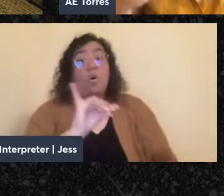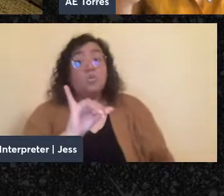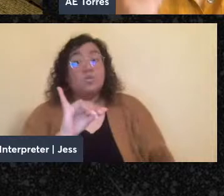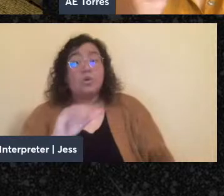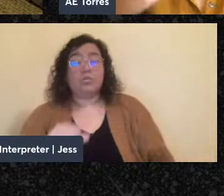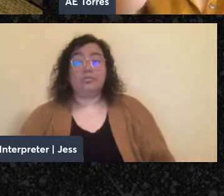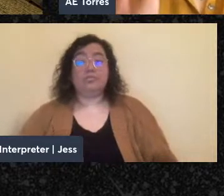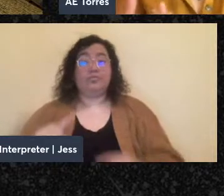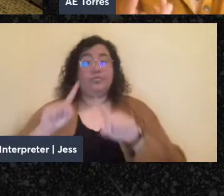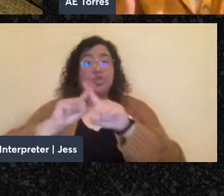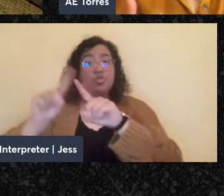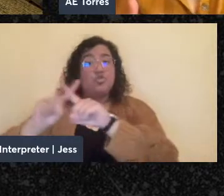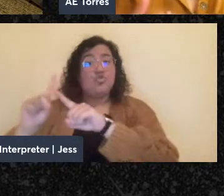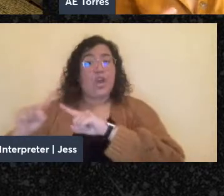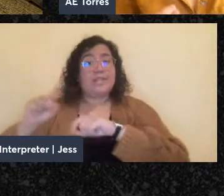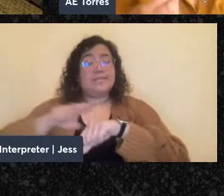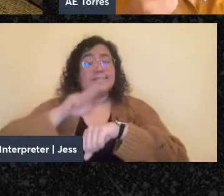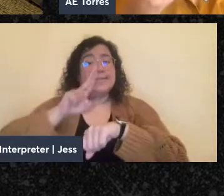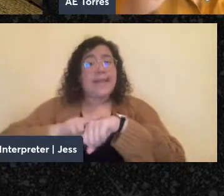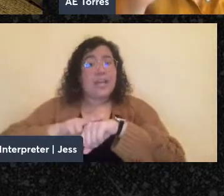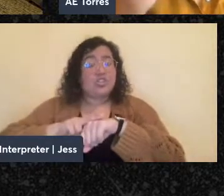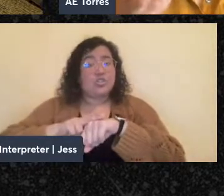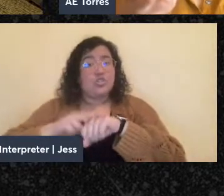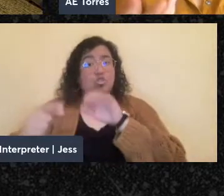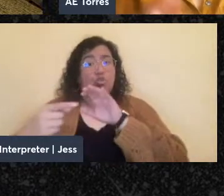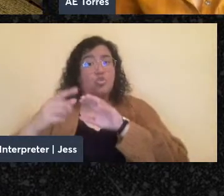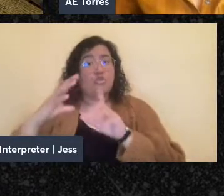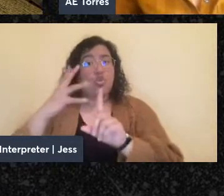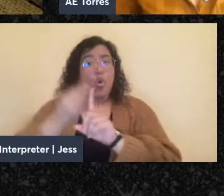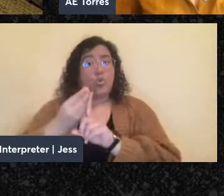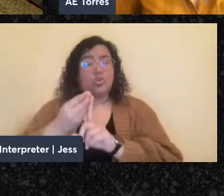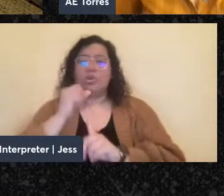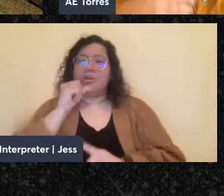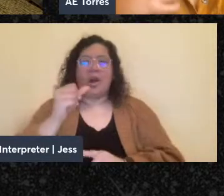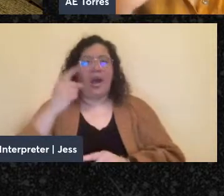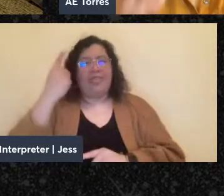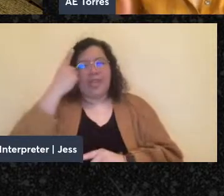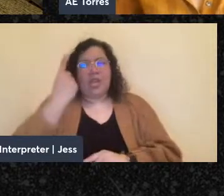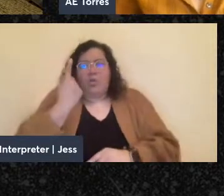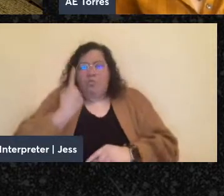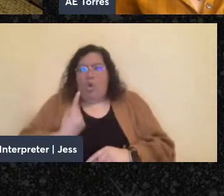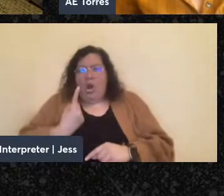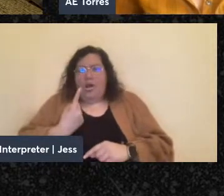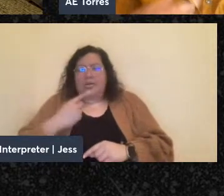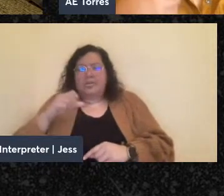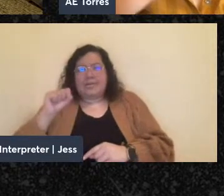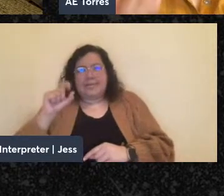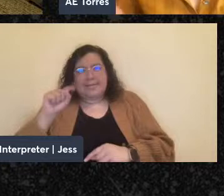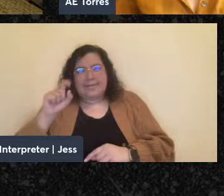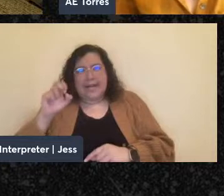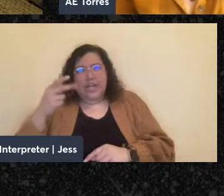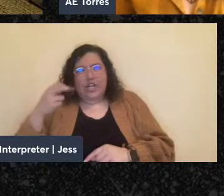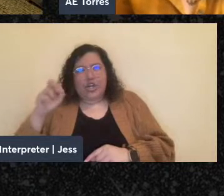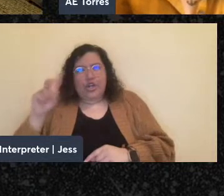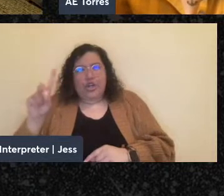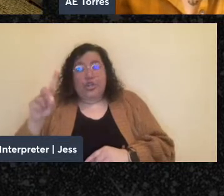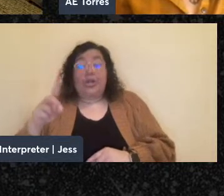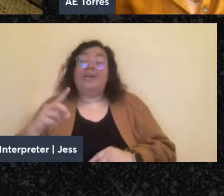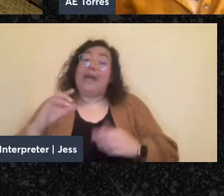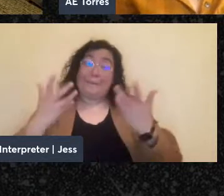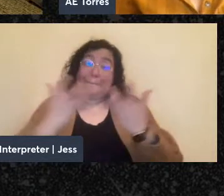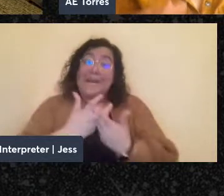not aspiring to statehood, has contemporary resonances with Puerto Rican liberation movements and Kurdish